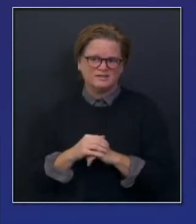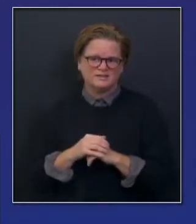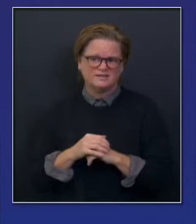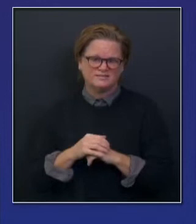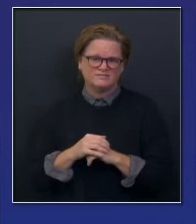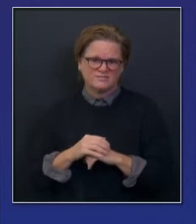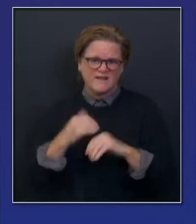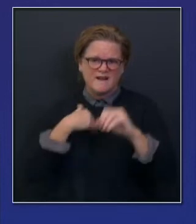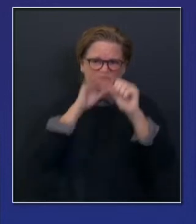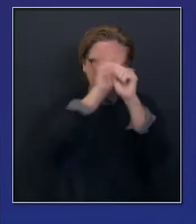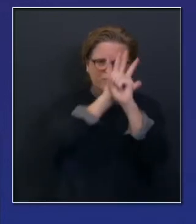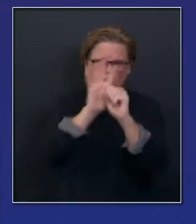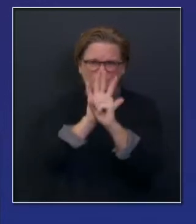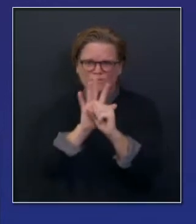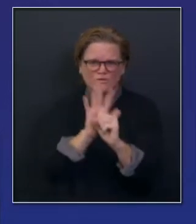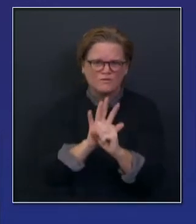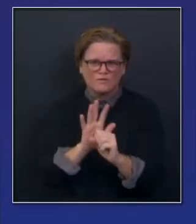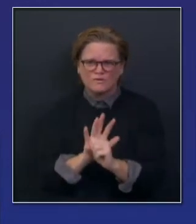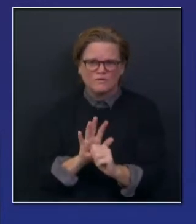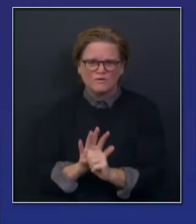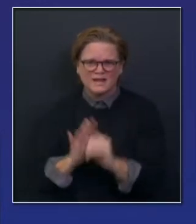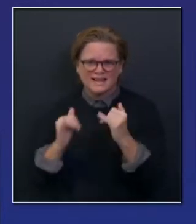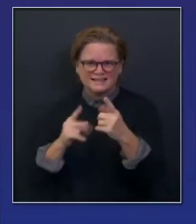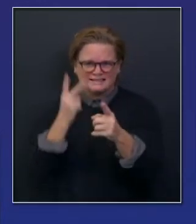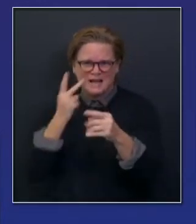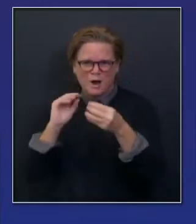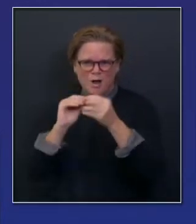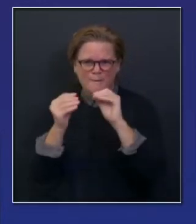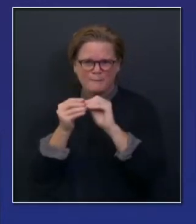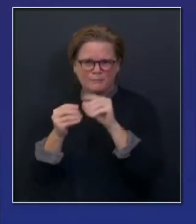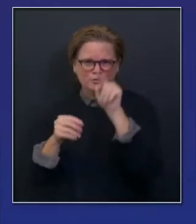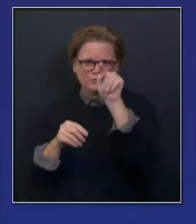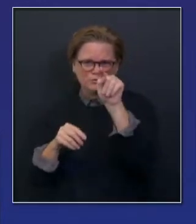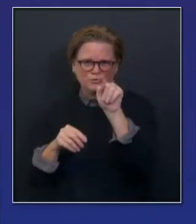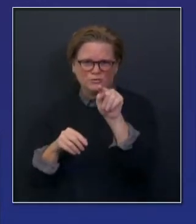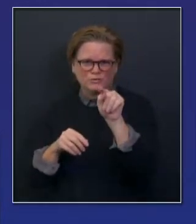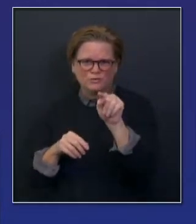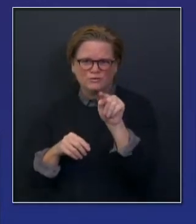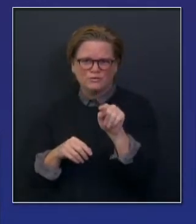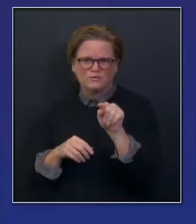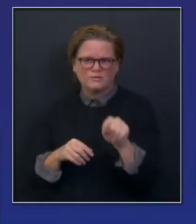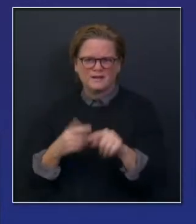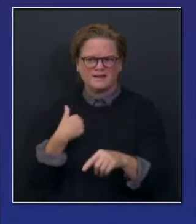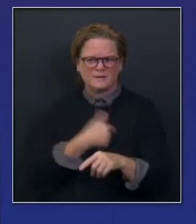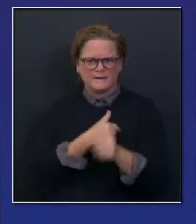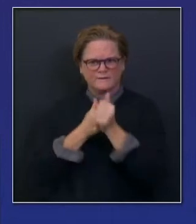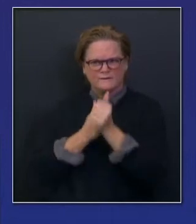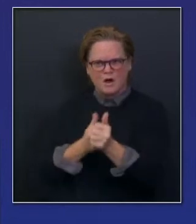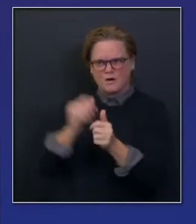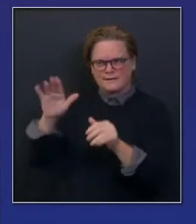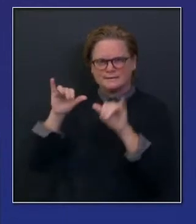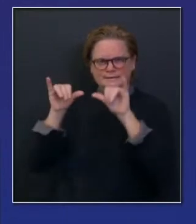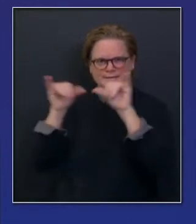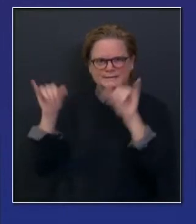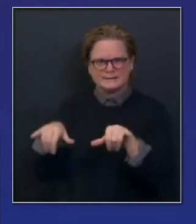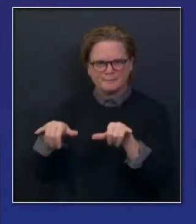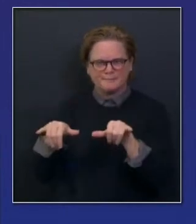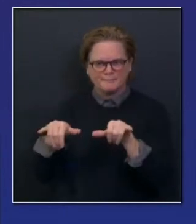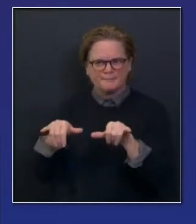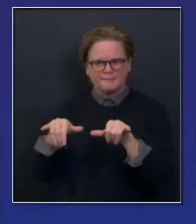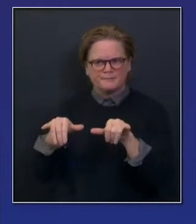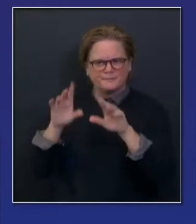we have some mutual and proximate systems of engagement, meaning there is a health care delivery construct